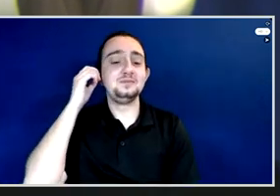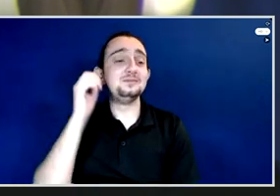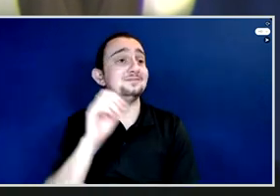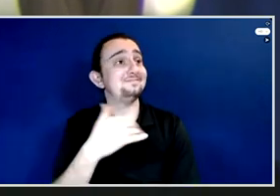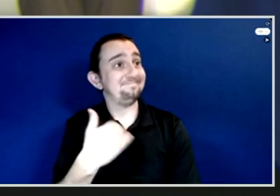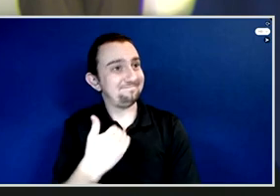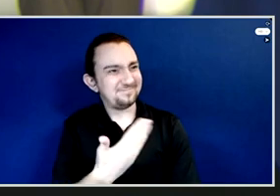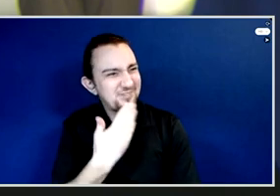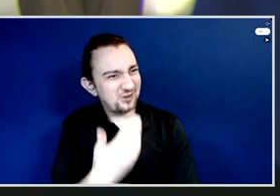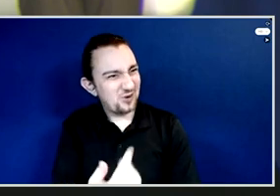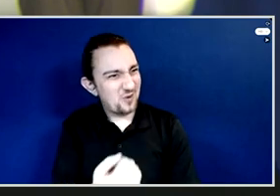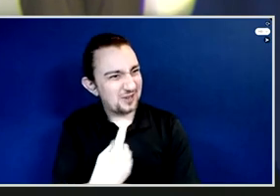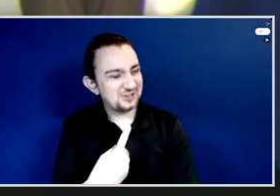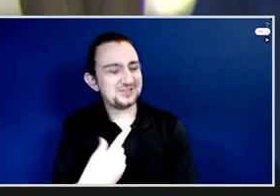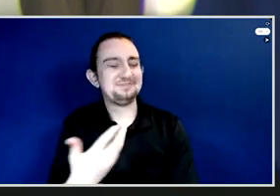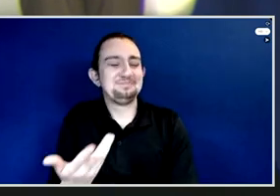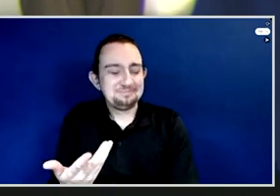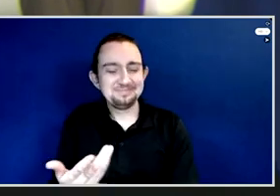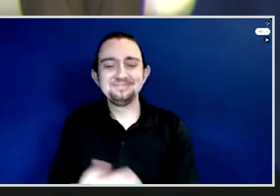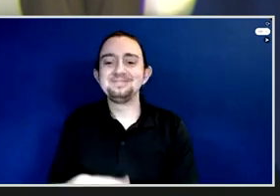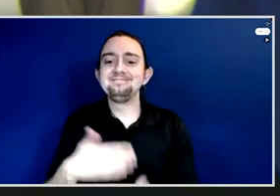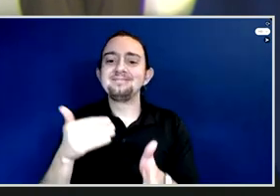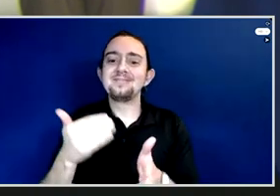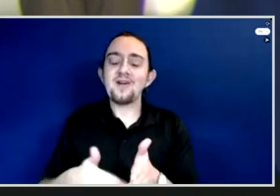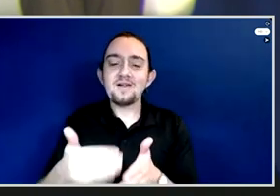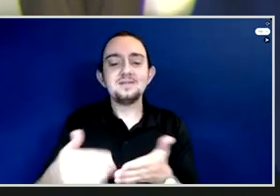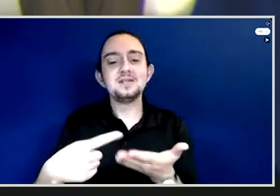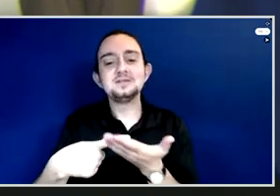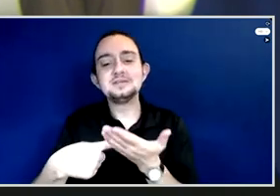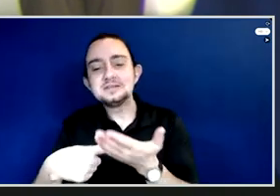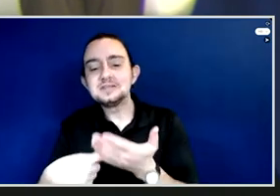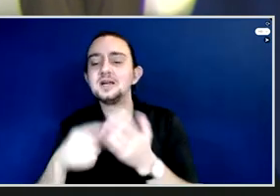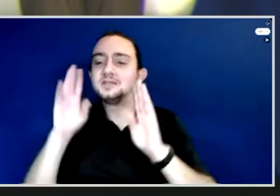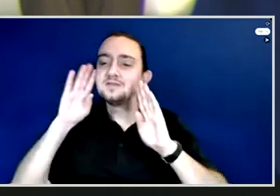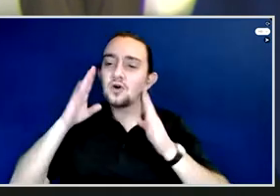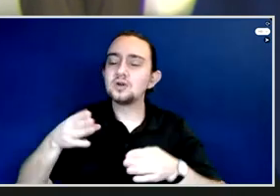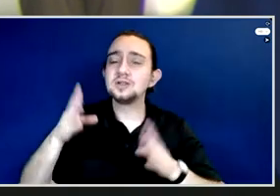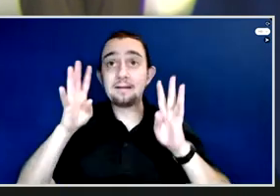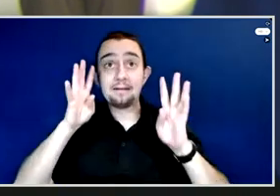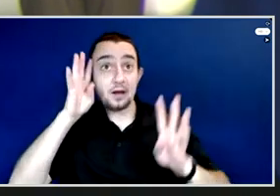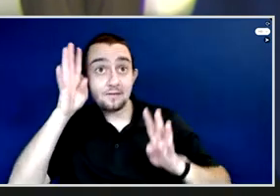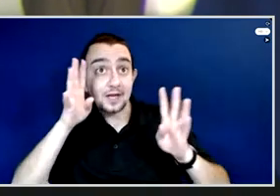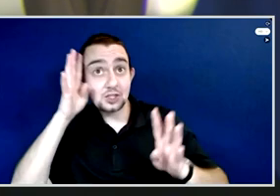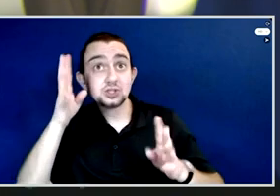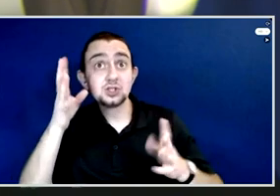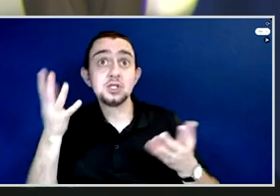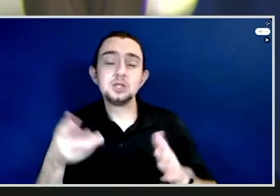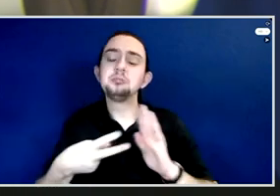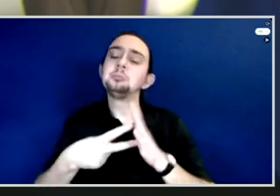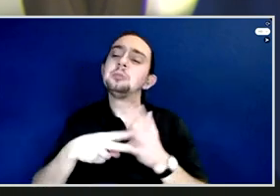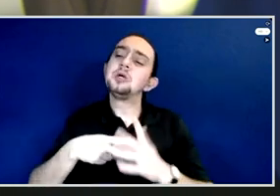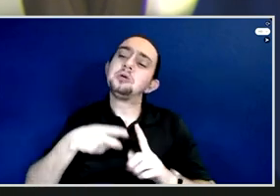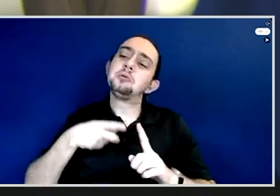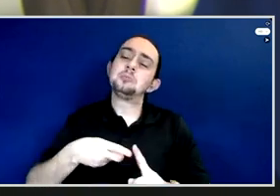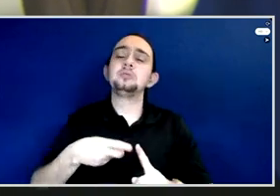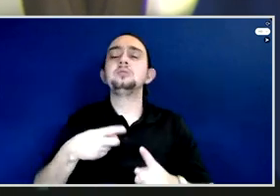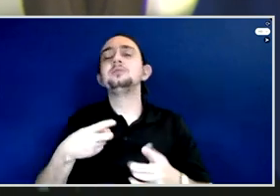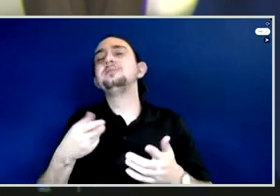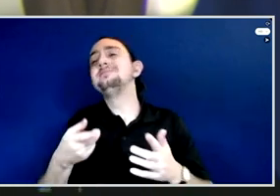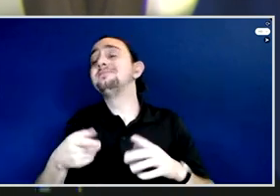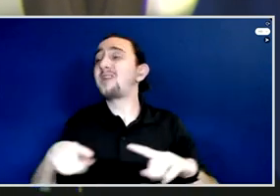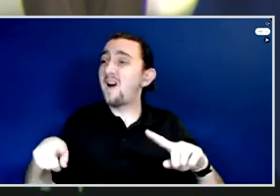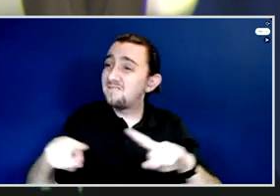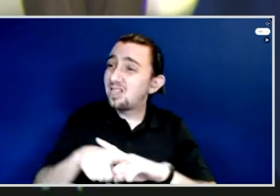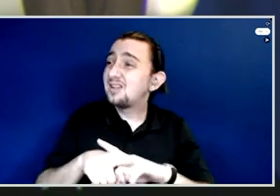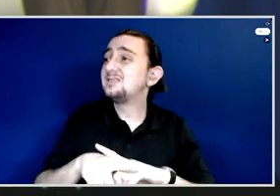many times when we talk about innovation, we think about some complex designing of some sort,